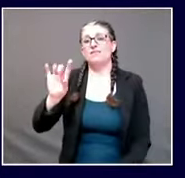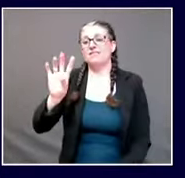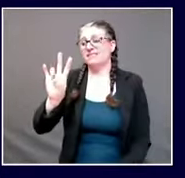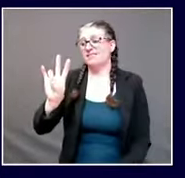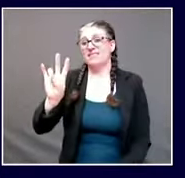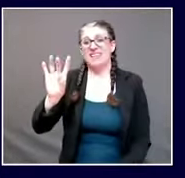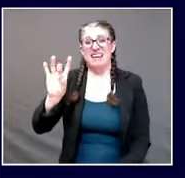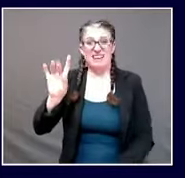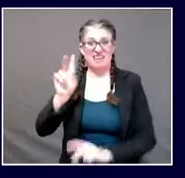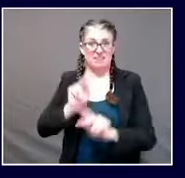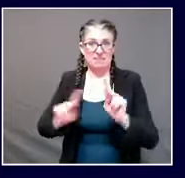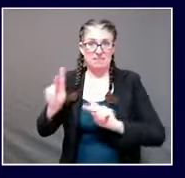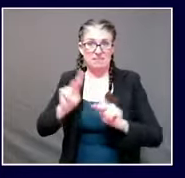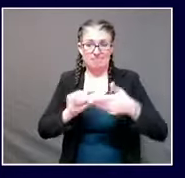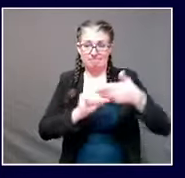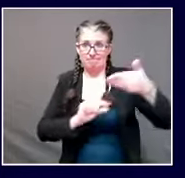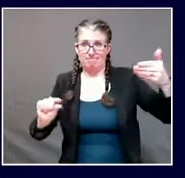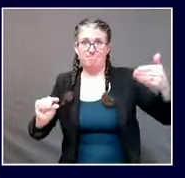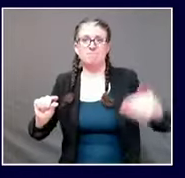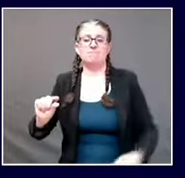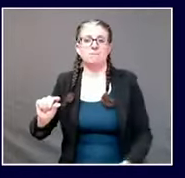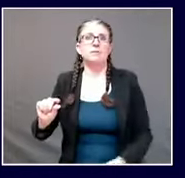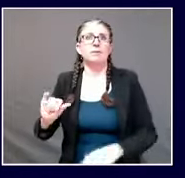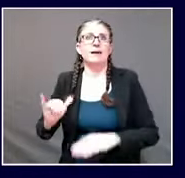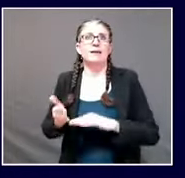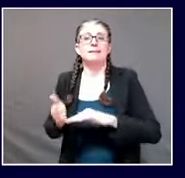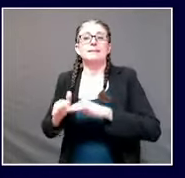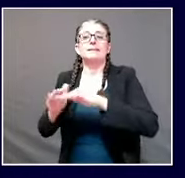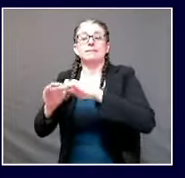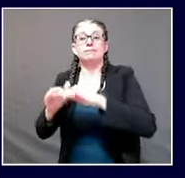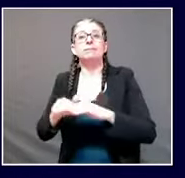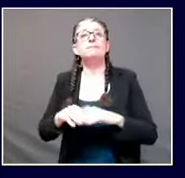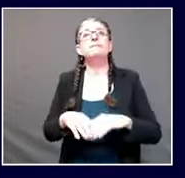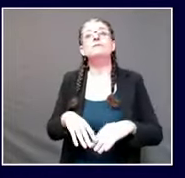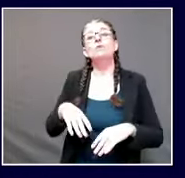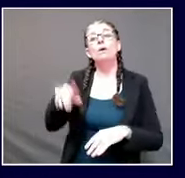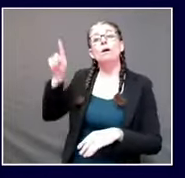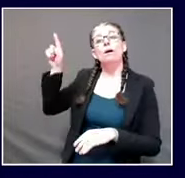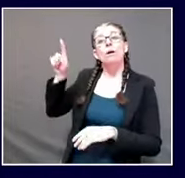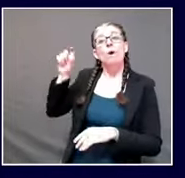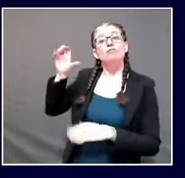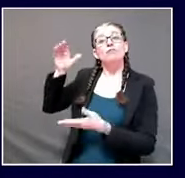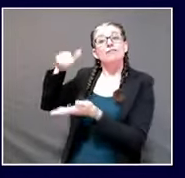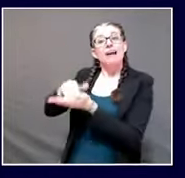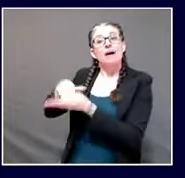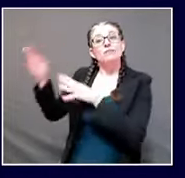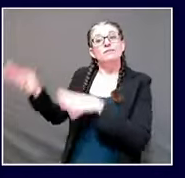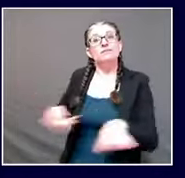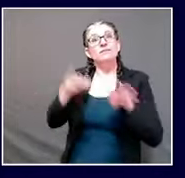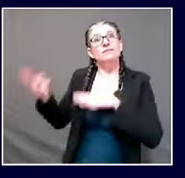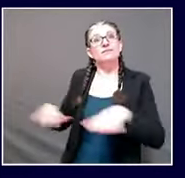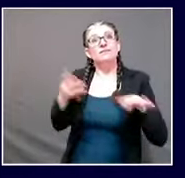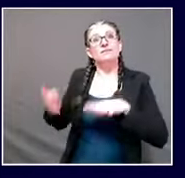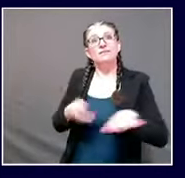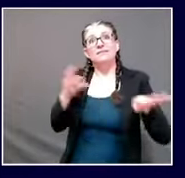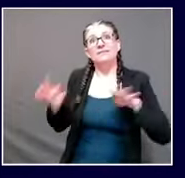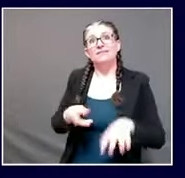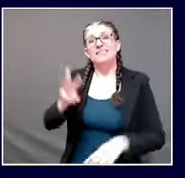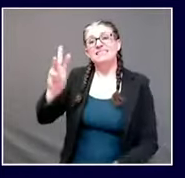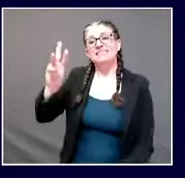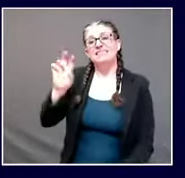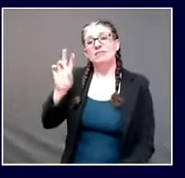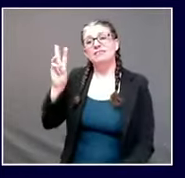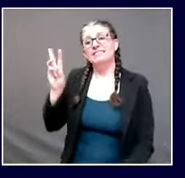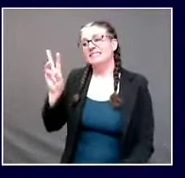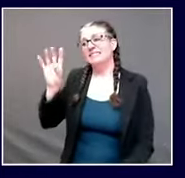696 PCR tests that are being conducted for every 100,000 people in Maine. That's